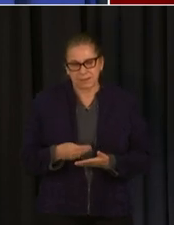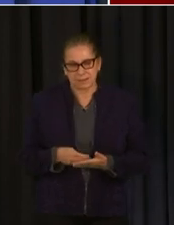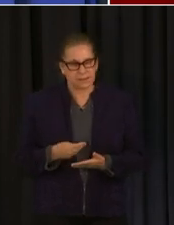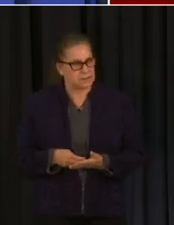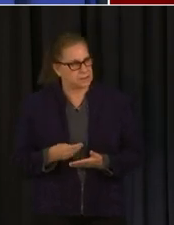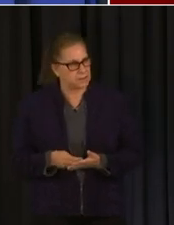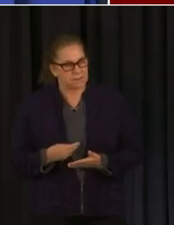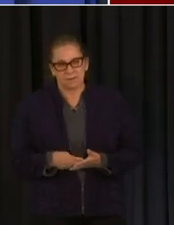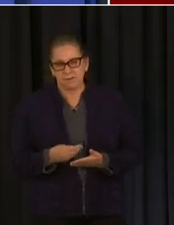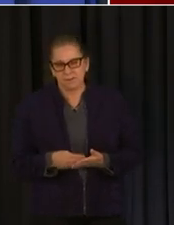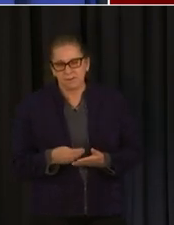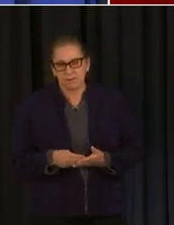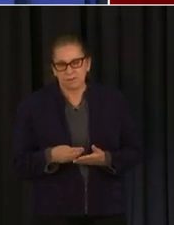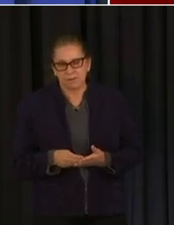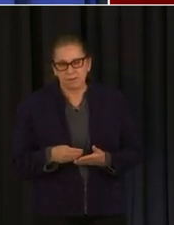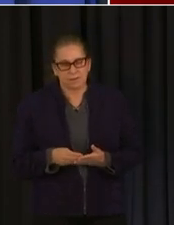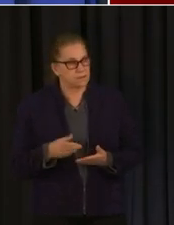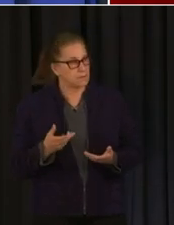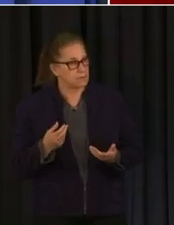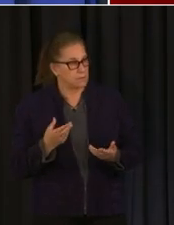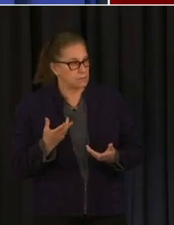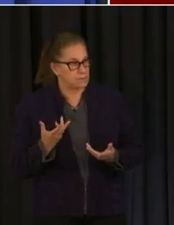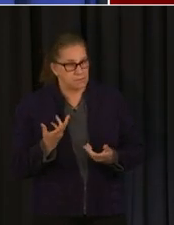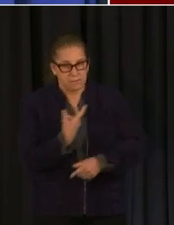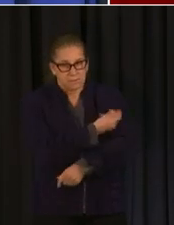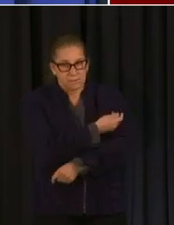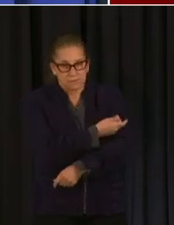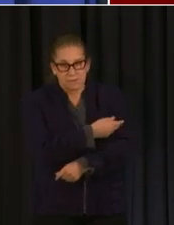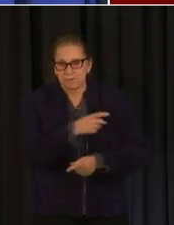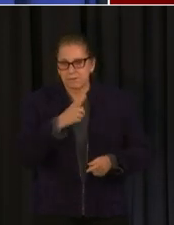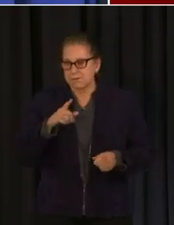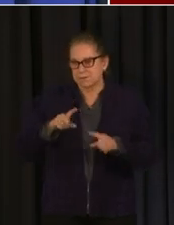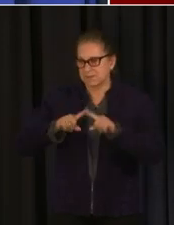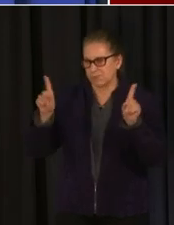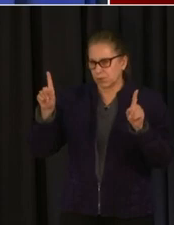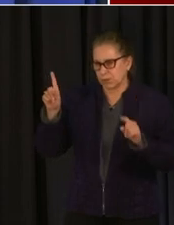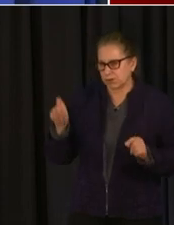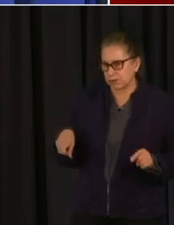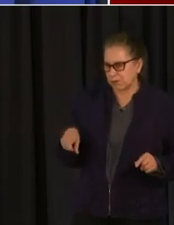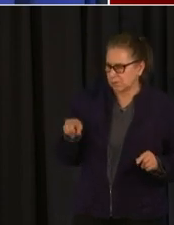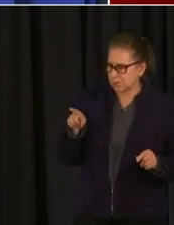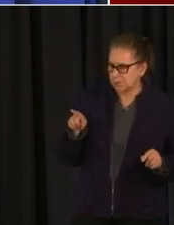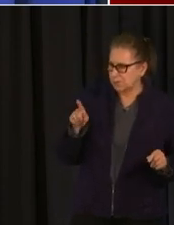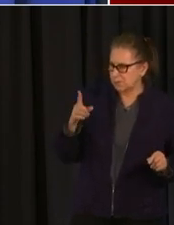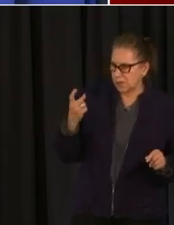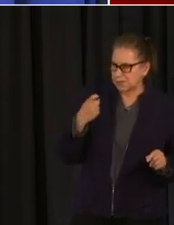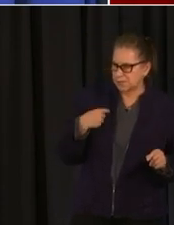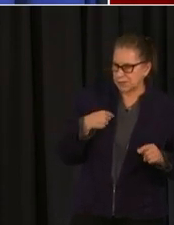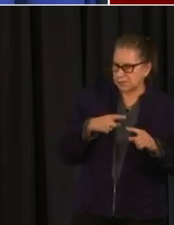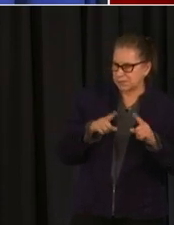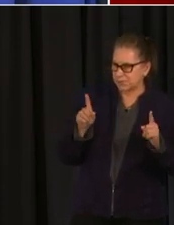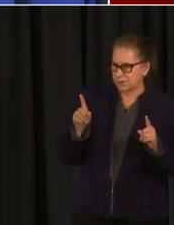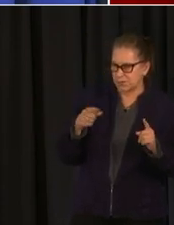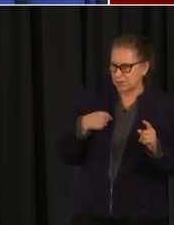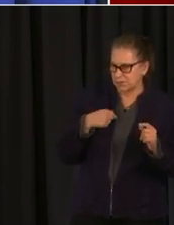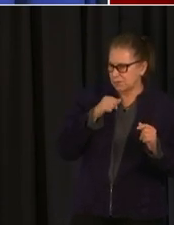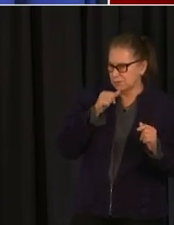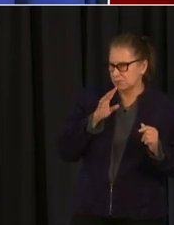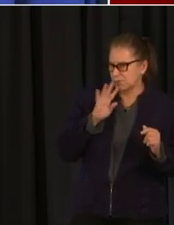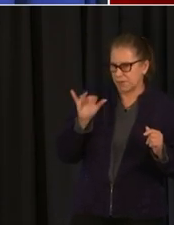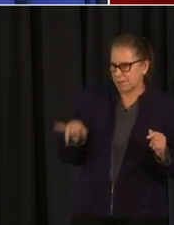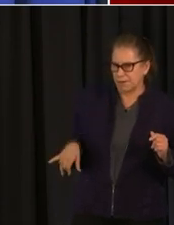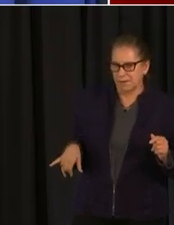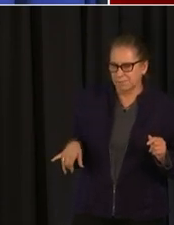drive up vaccinations so that's a different question the original question that you asked me so if you were still wondering that you hadn't put that on the table um